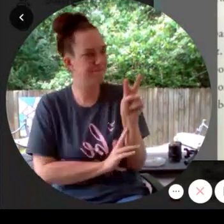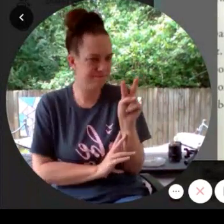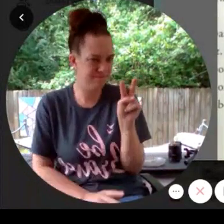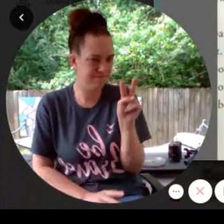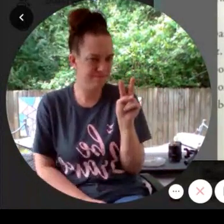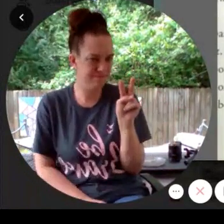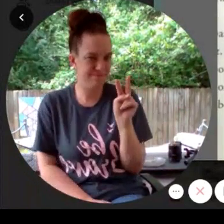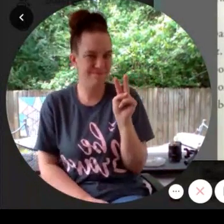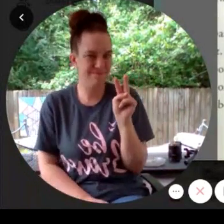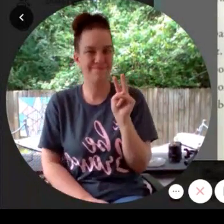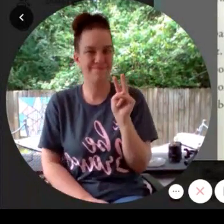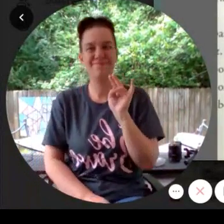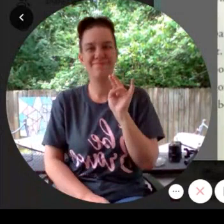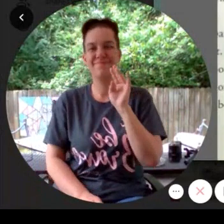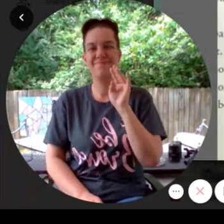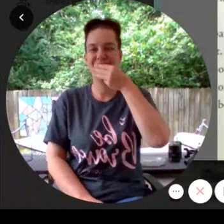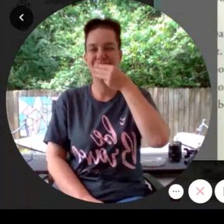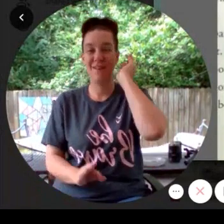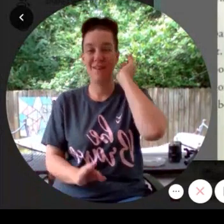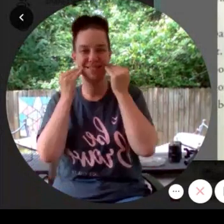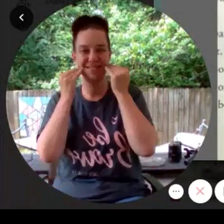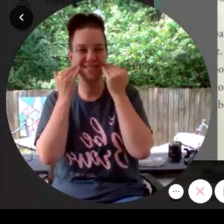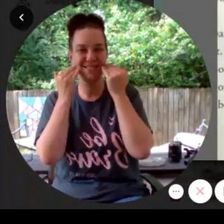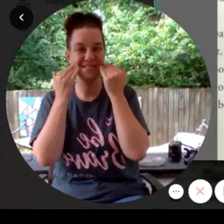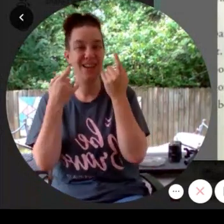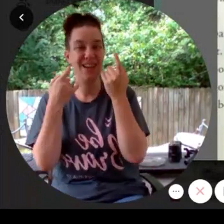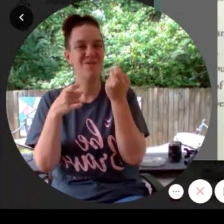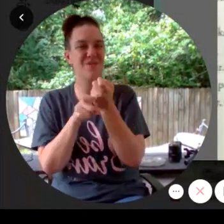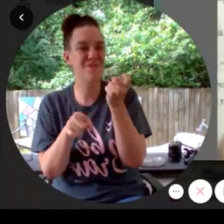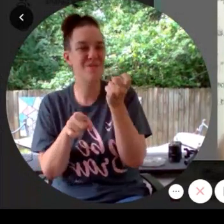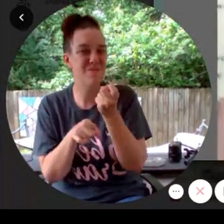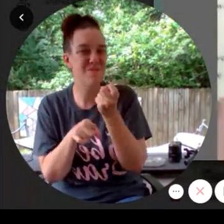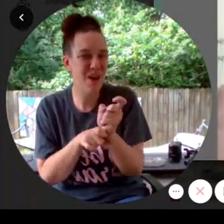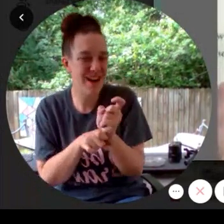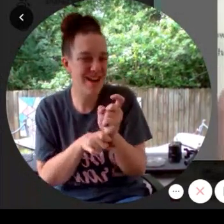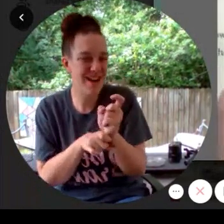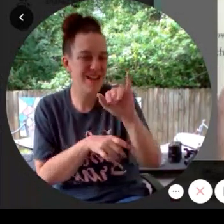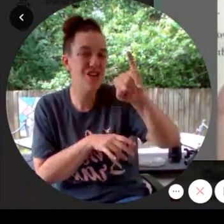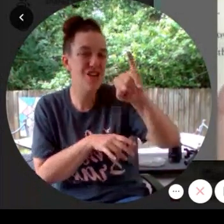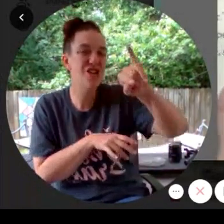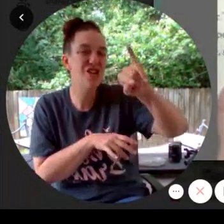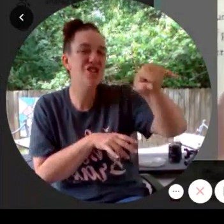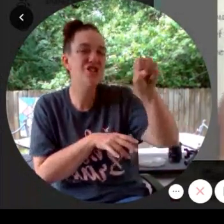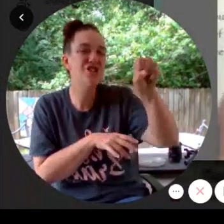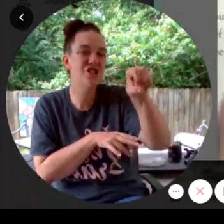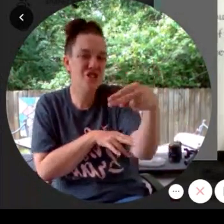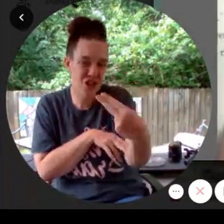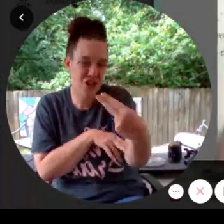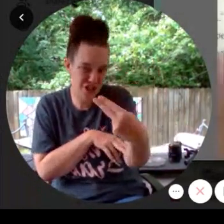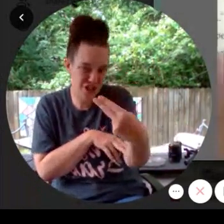Miles smiled. Let's pray. Josh. Josh.